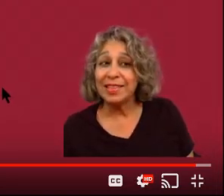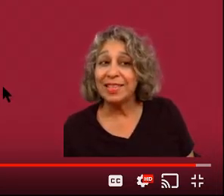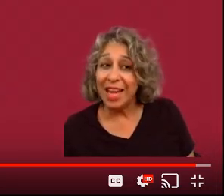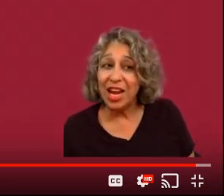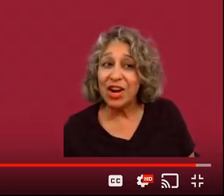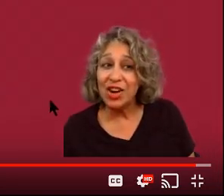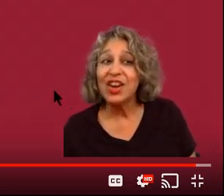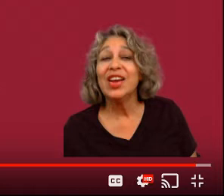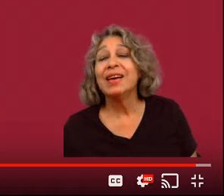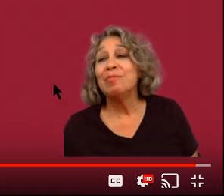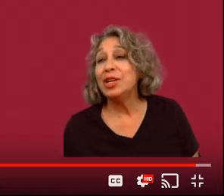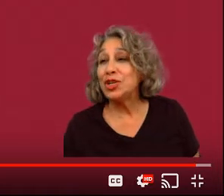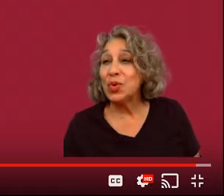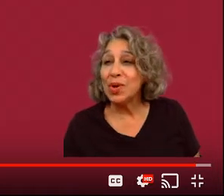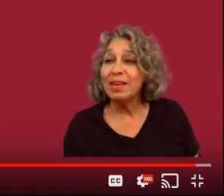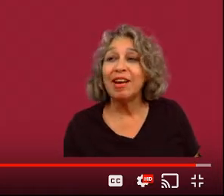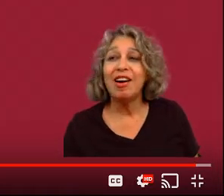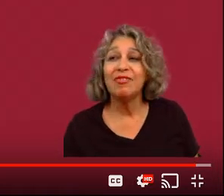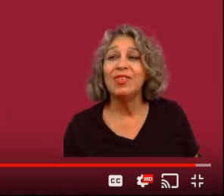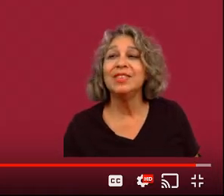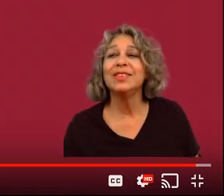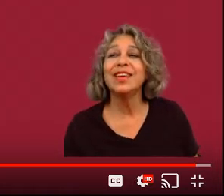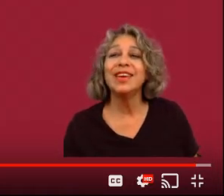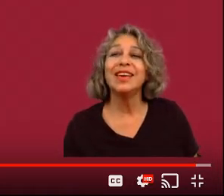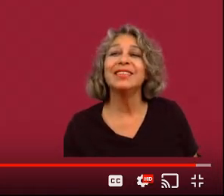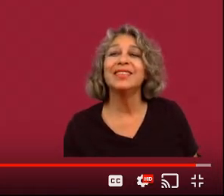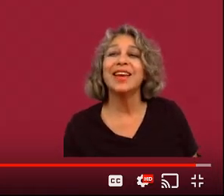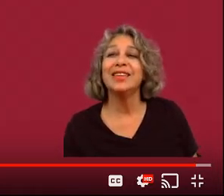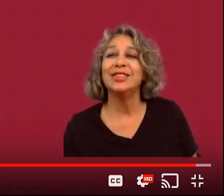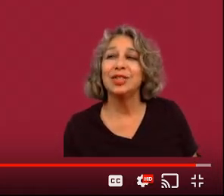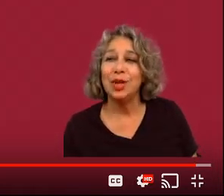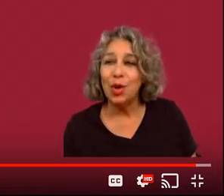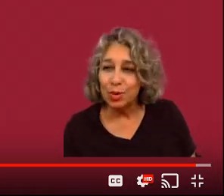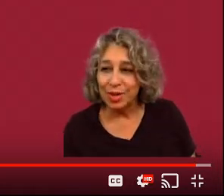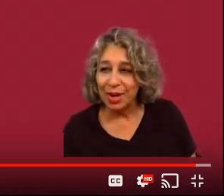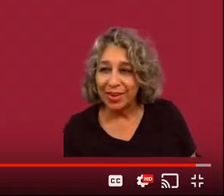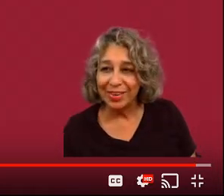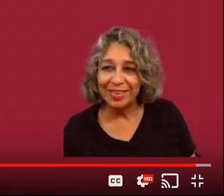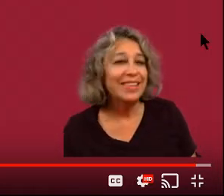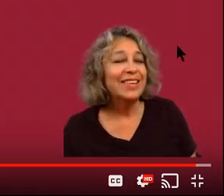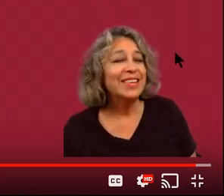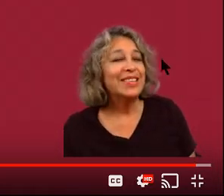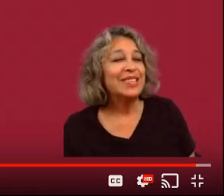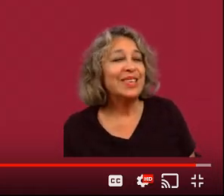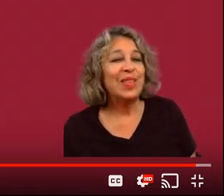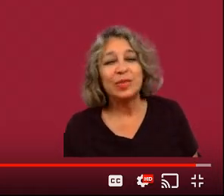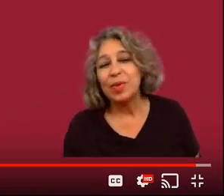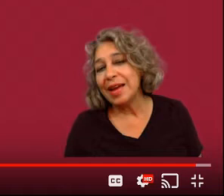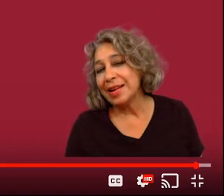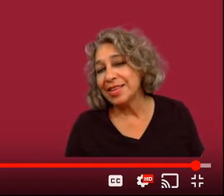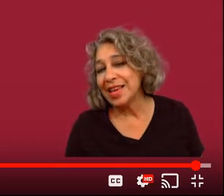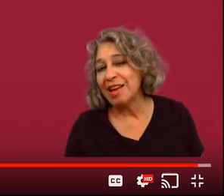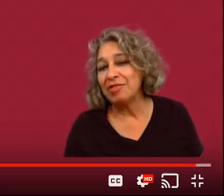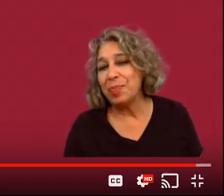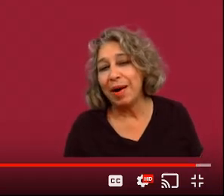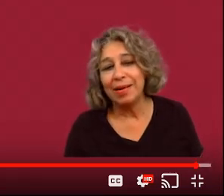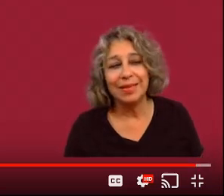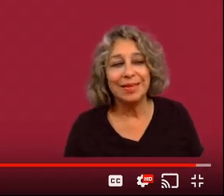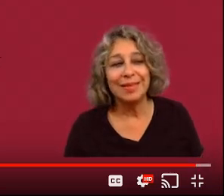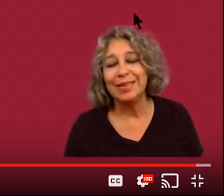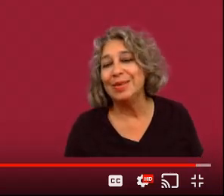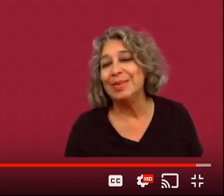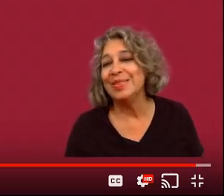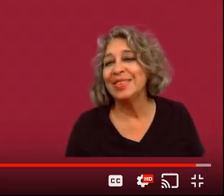really fast here but during the conference he is a slow talker so that's why i actually have to